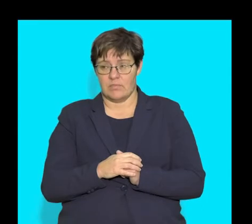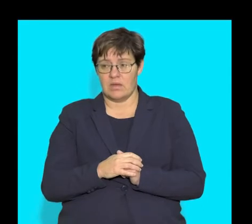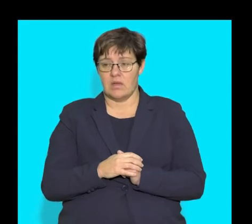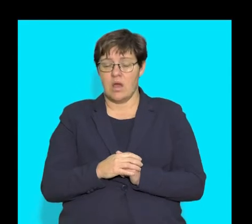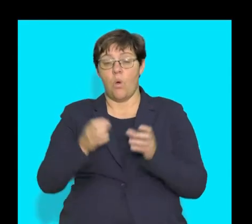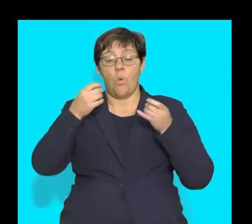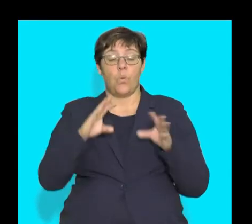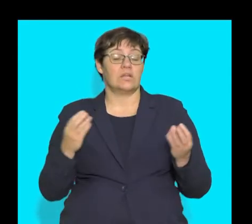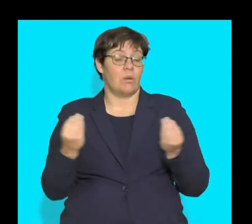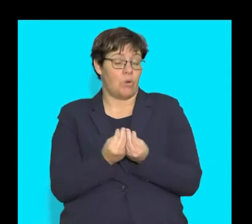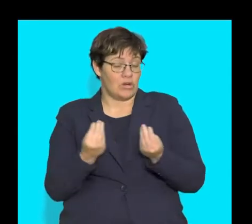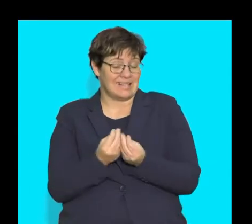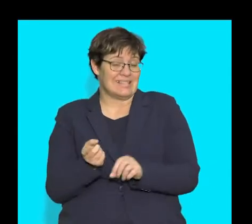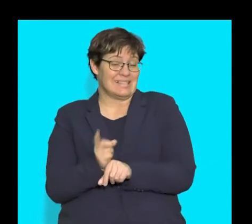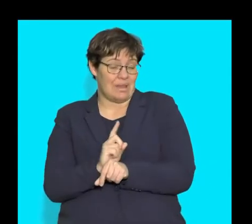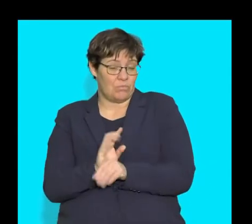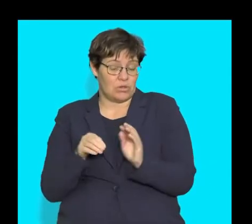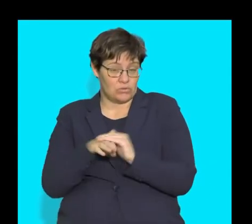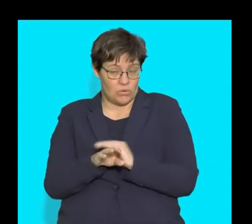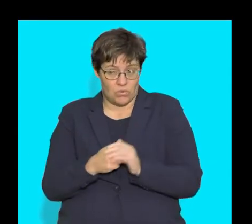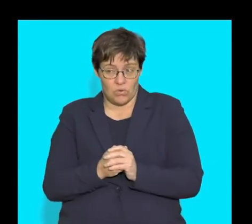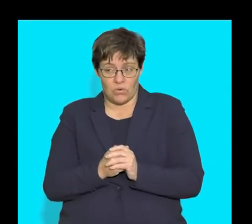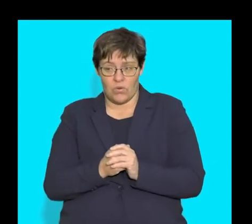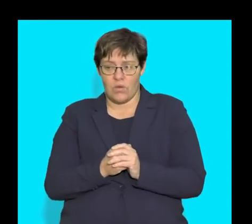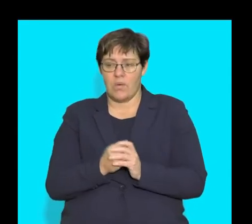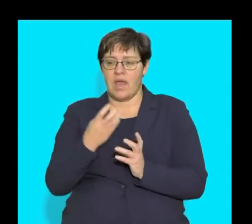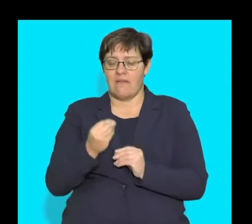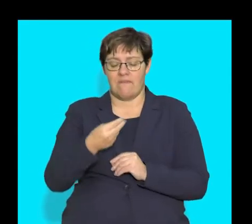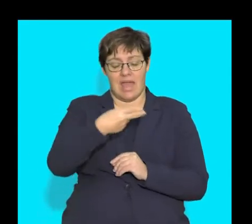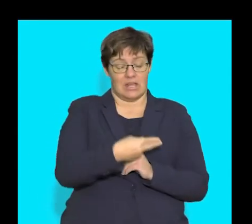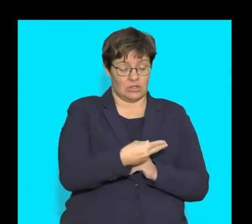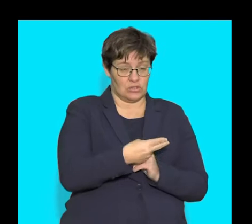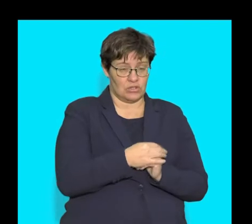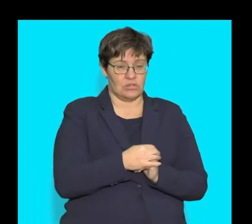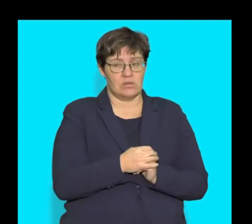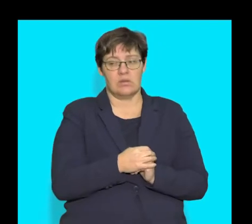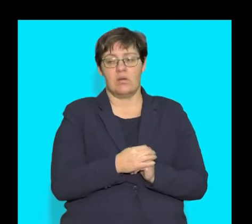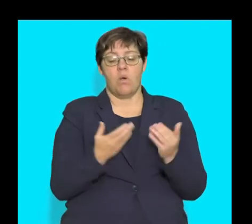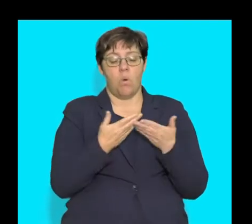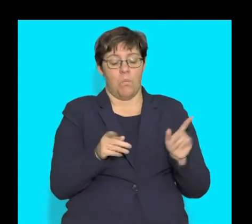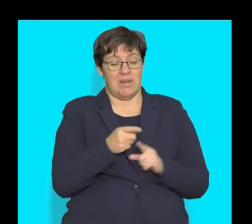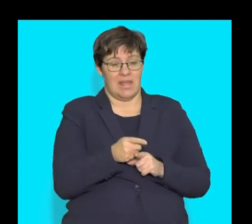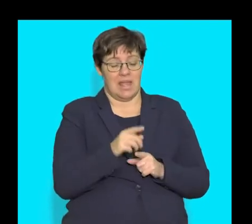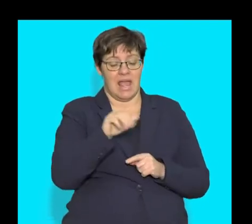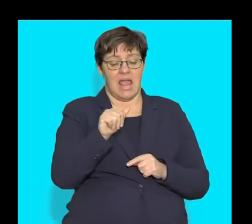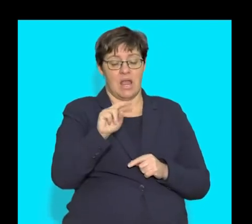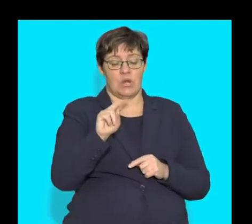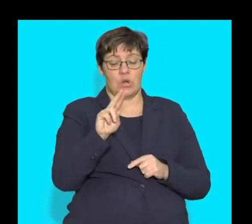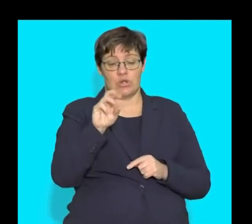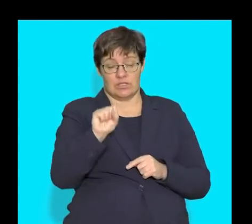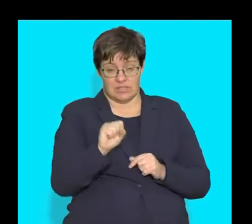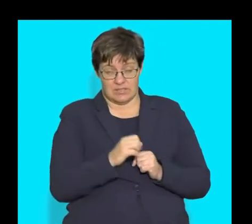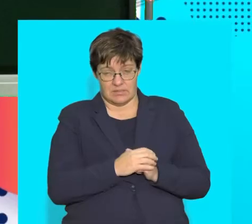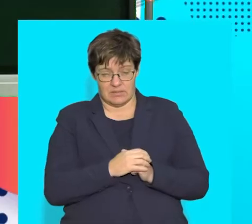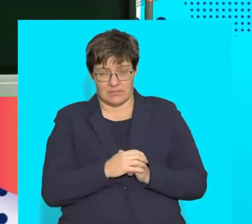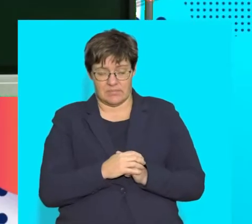are temporarily stored. And we have H which is the opening of the alimentary canal where